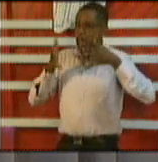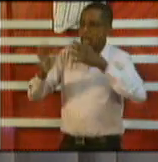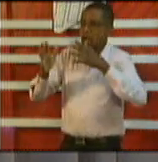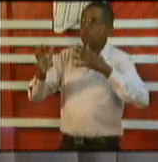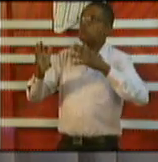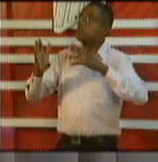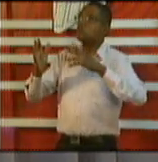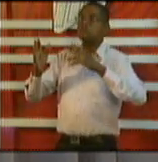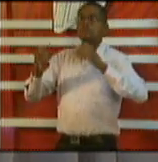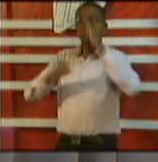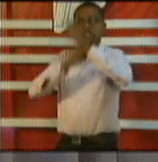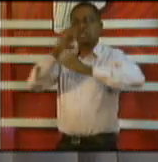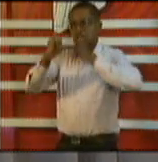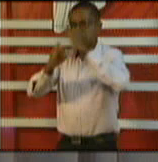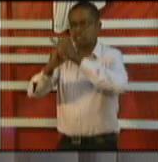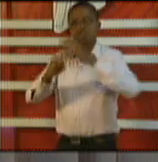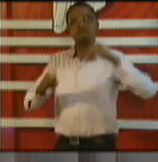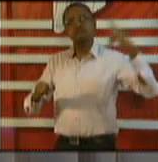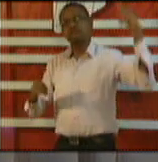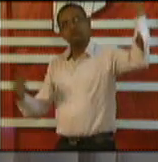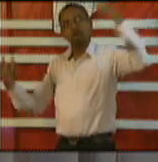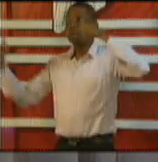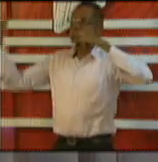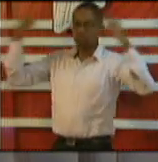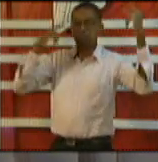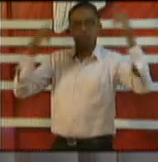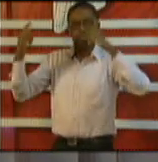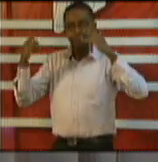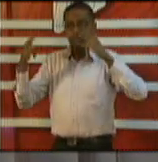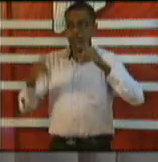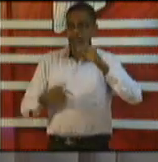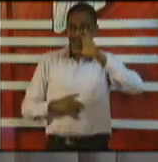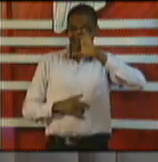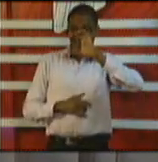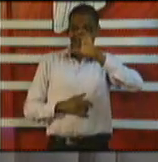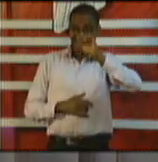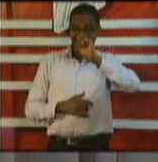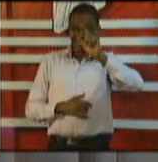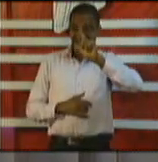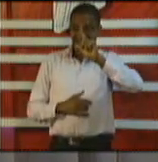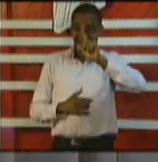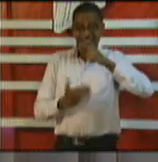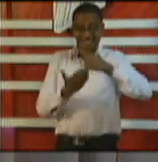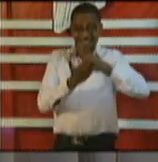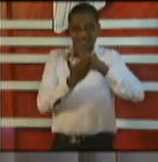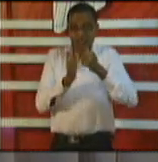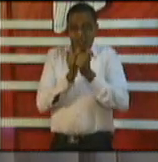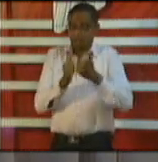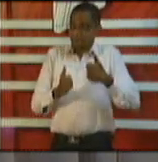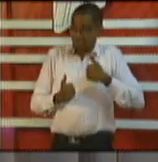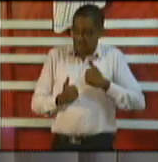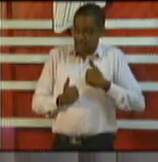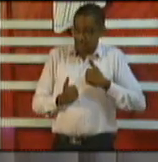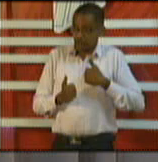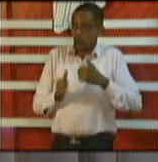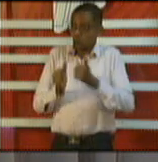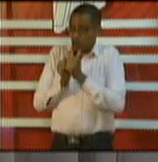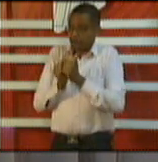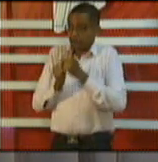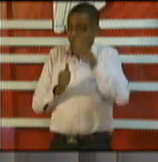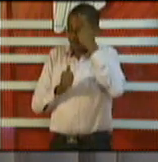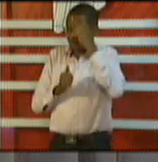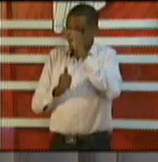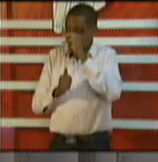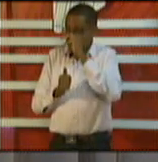caribbean airlines after discussion with myself and the prime minister a few weeks ago we allowed caribbean airlines to take